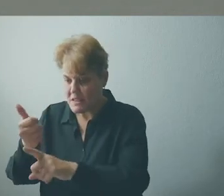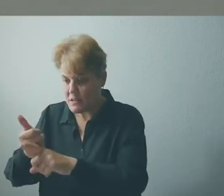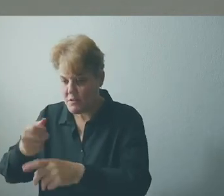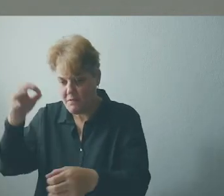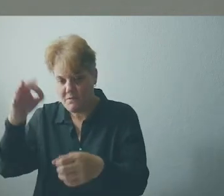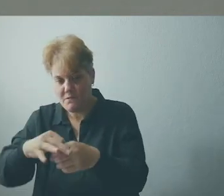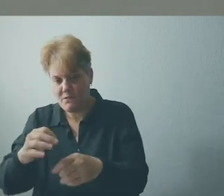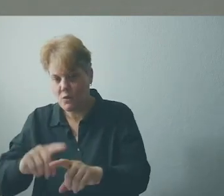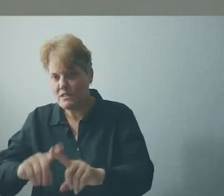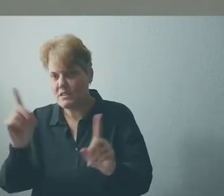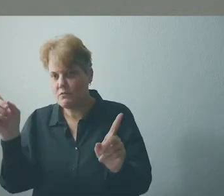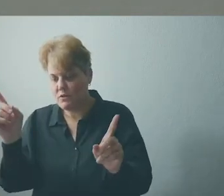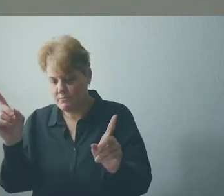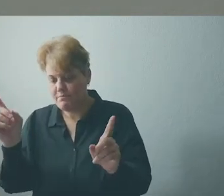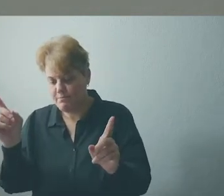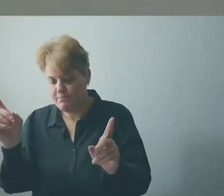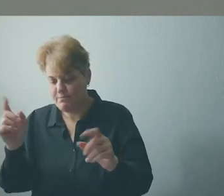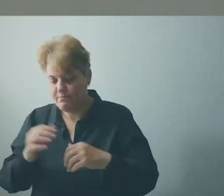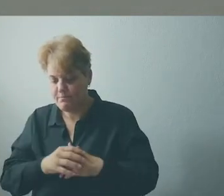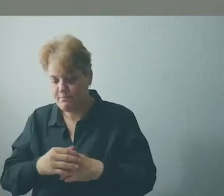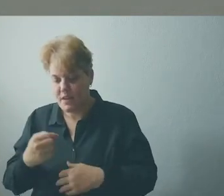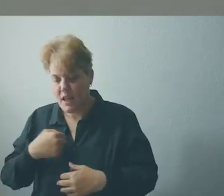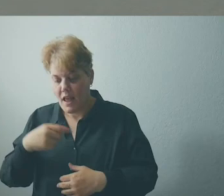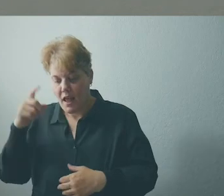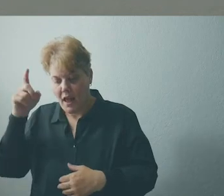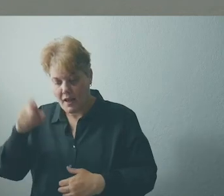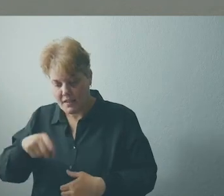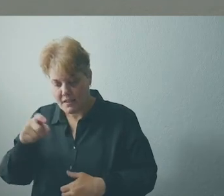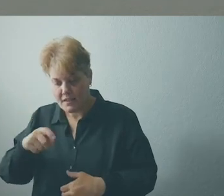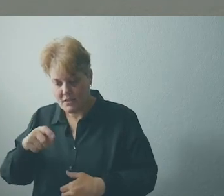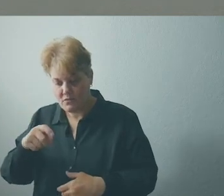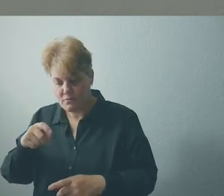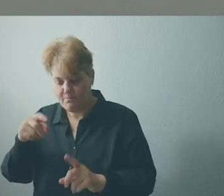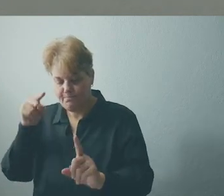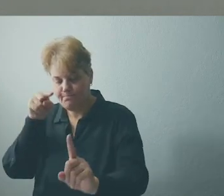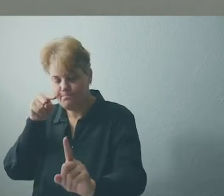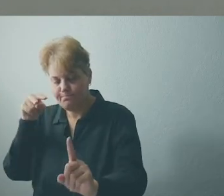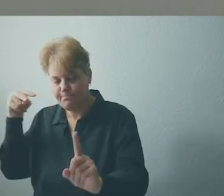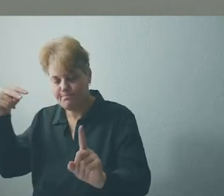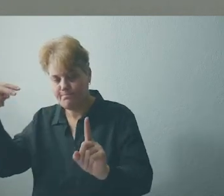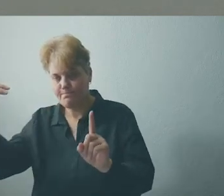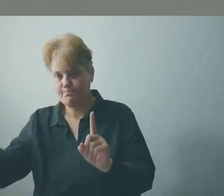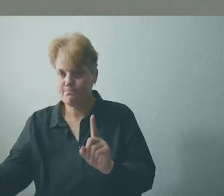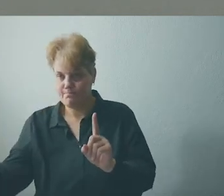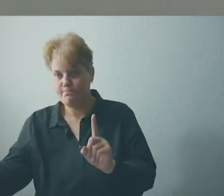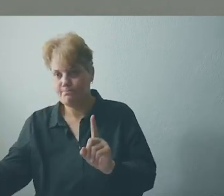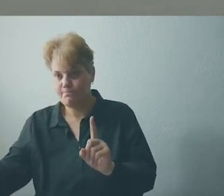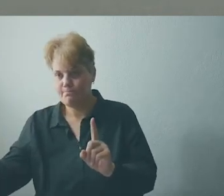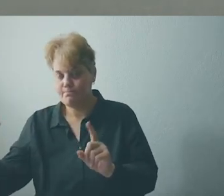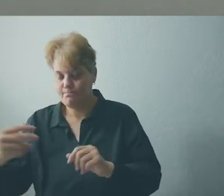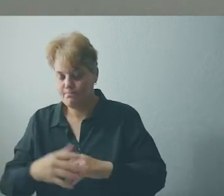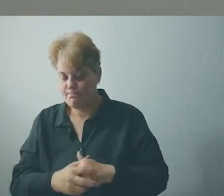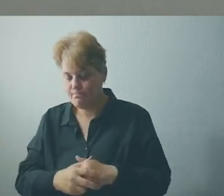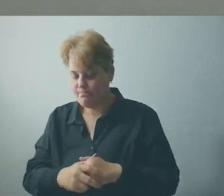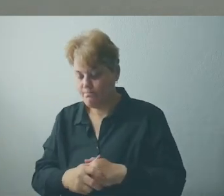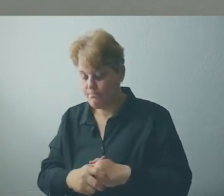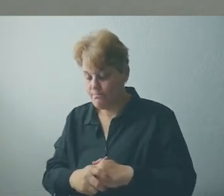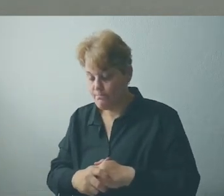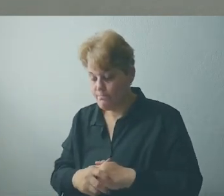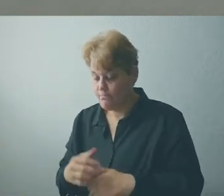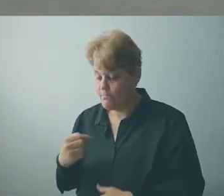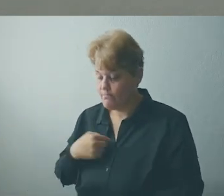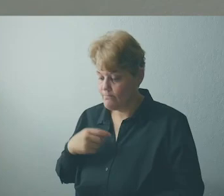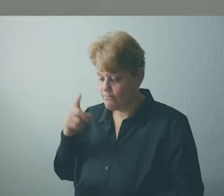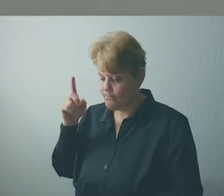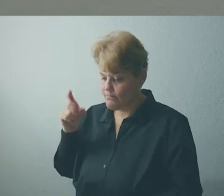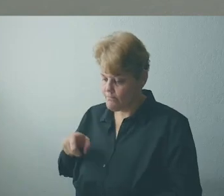If I want to learn about the world and about the pain around me in my community, I need to listen to the voices that don't just